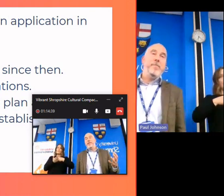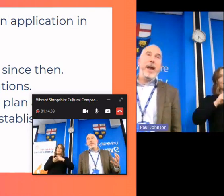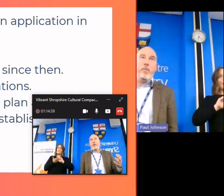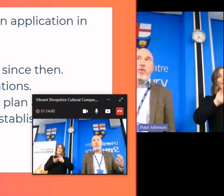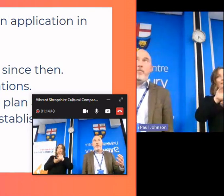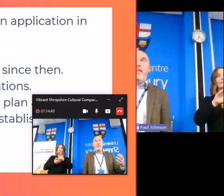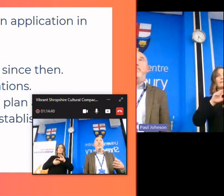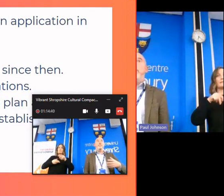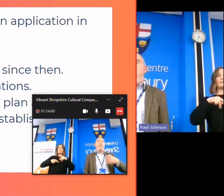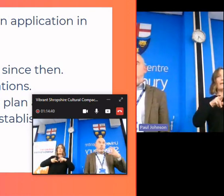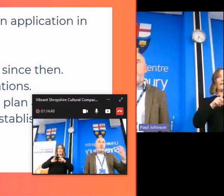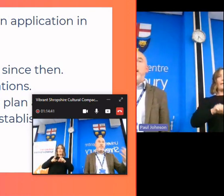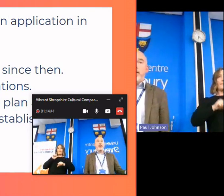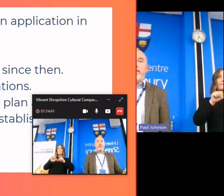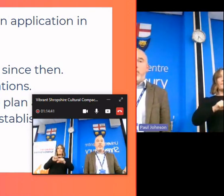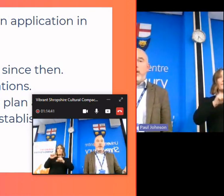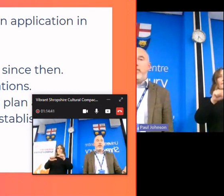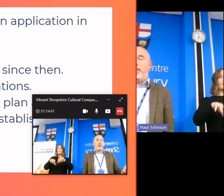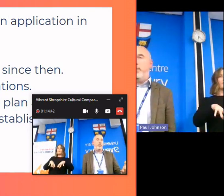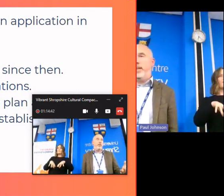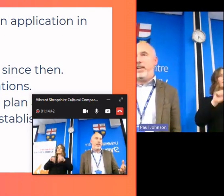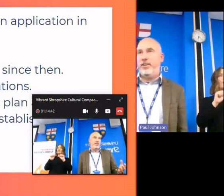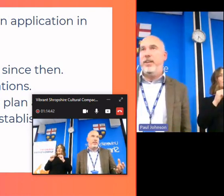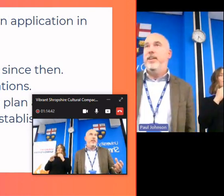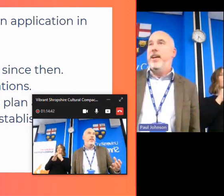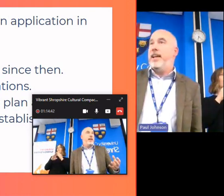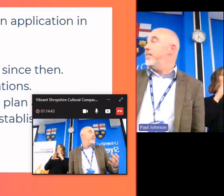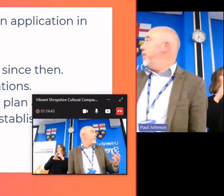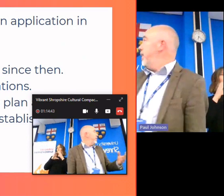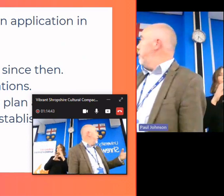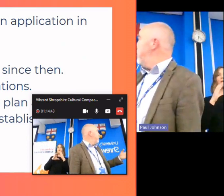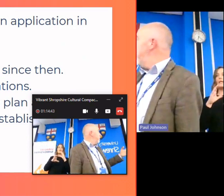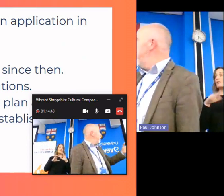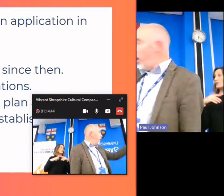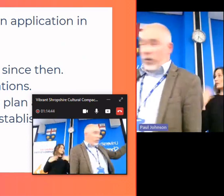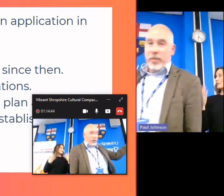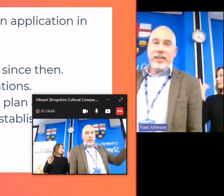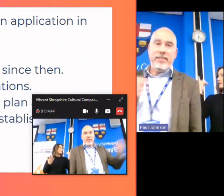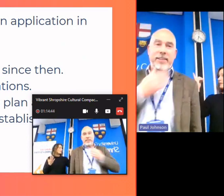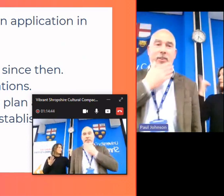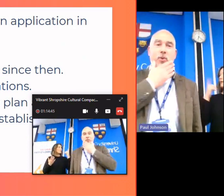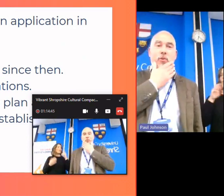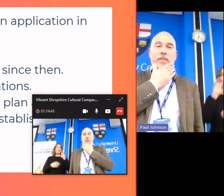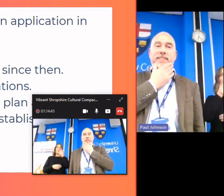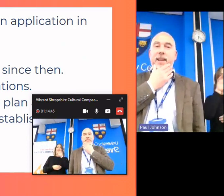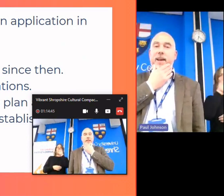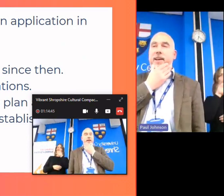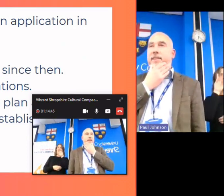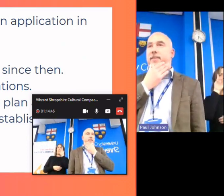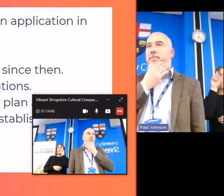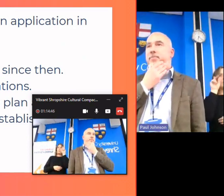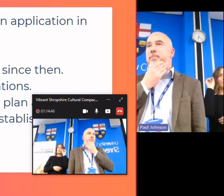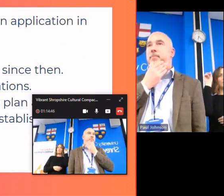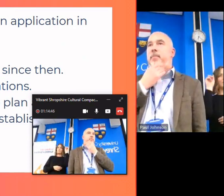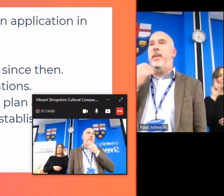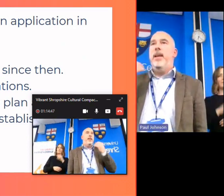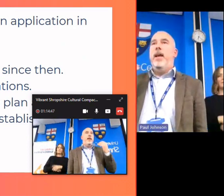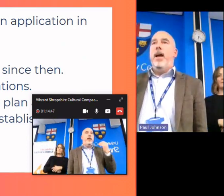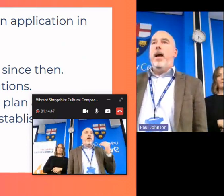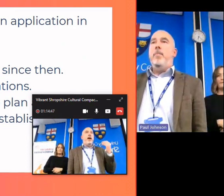scheme and we've been starting the work on communication hence the logo that you can see in the corner of these slides